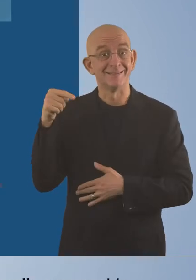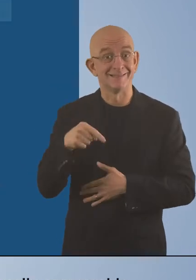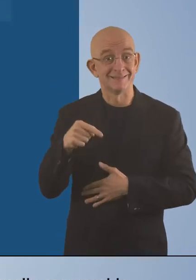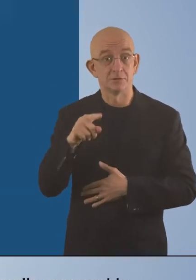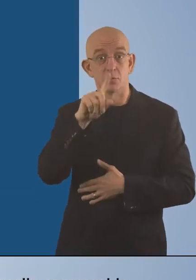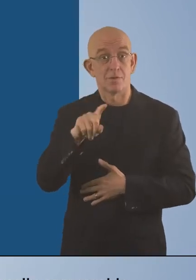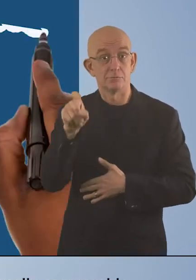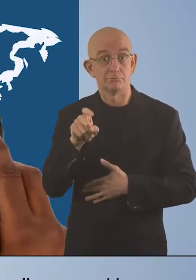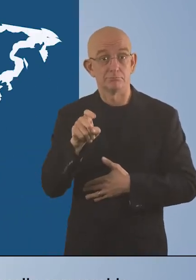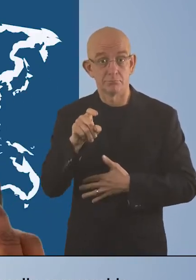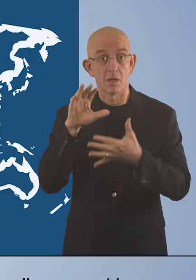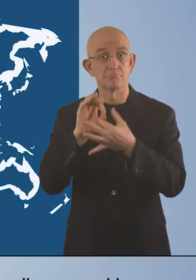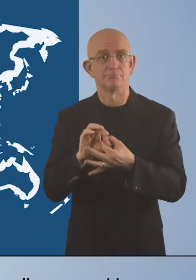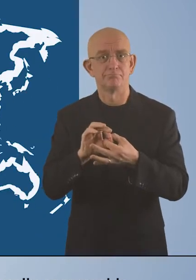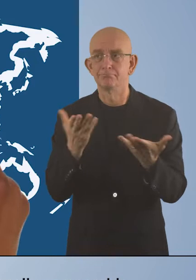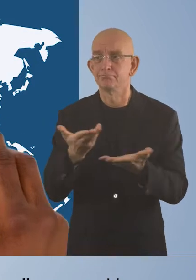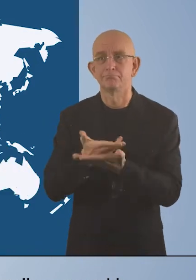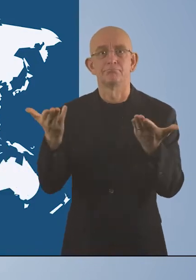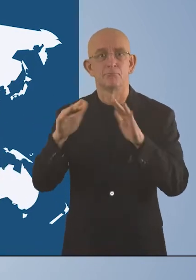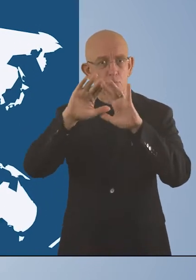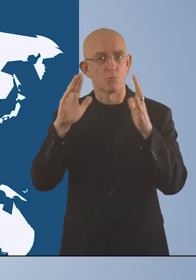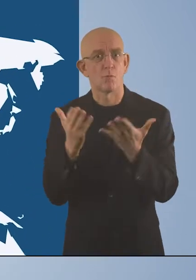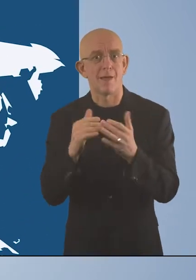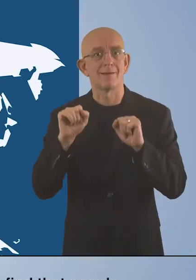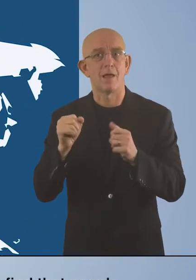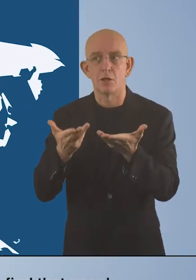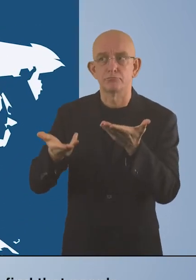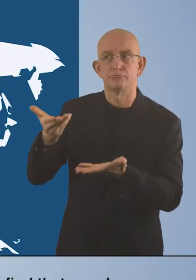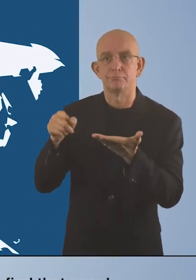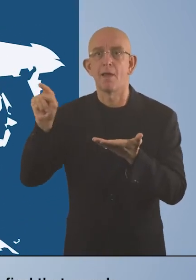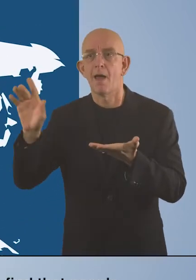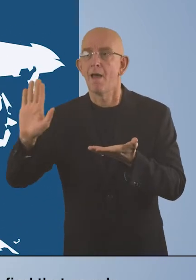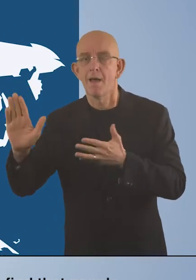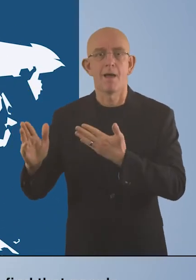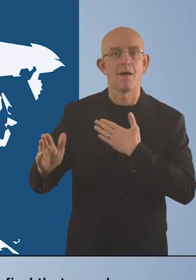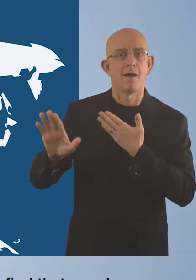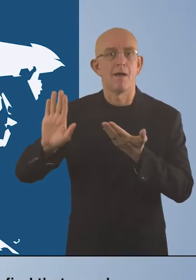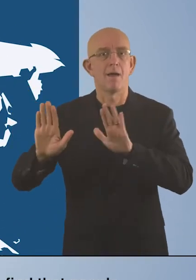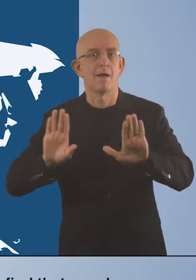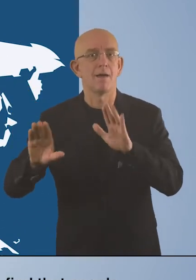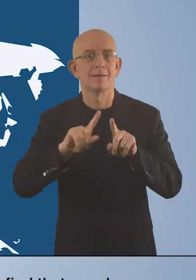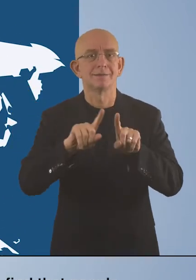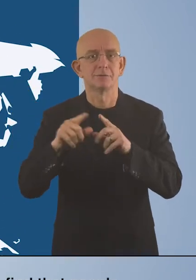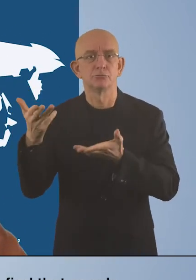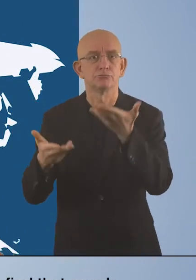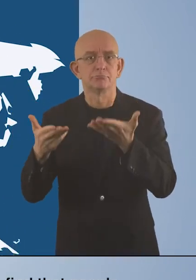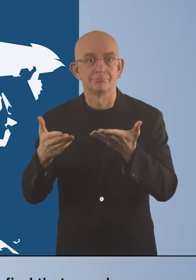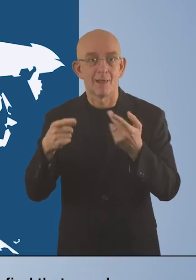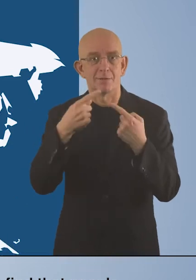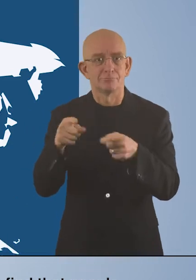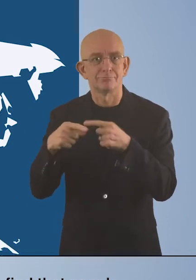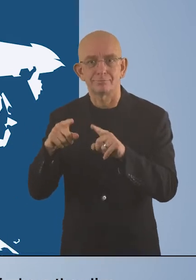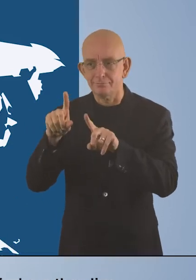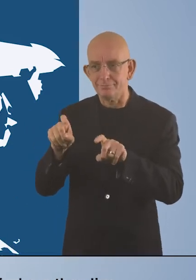The question sets are created to be internationally comparable. In international tests of these questions, we find that people with the same